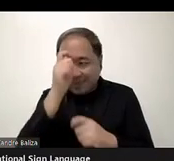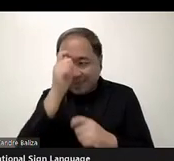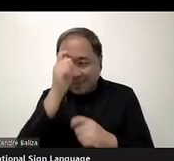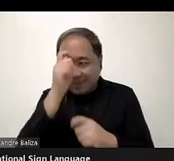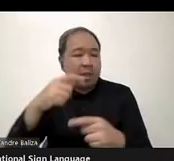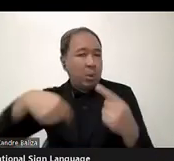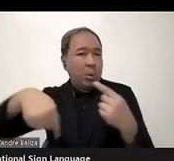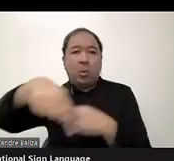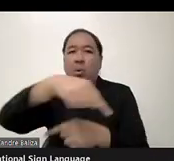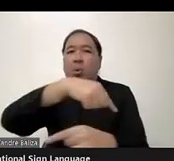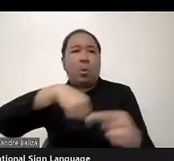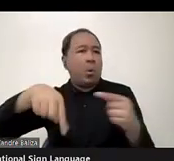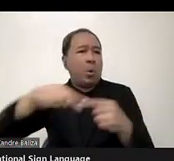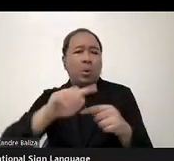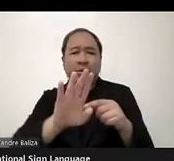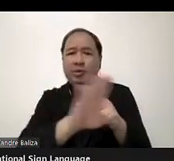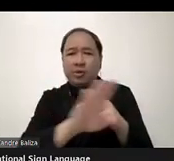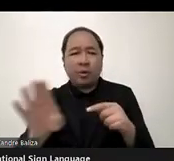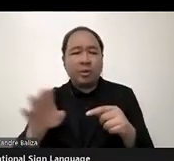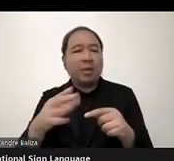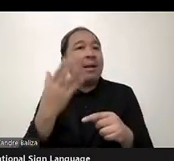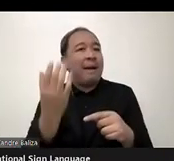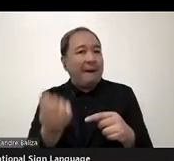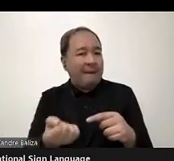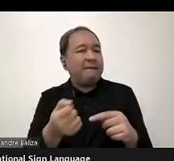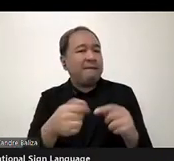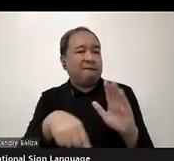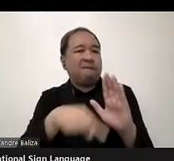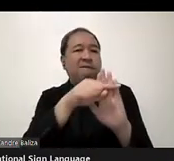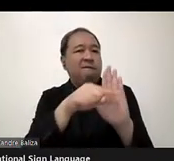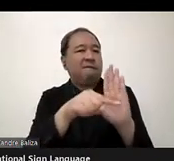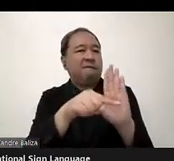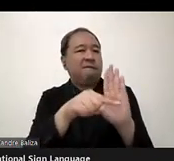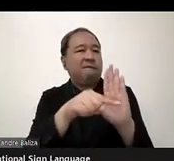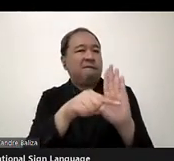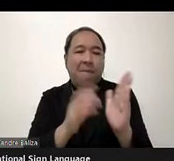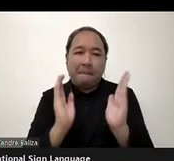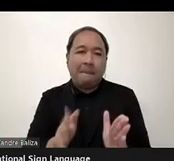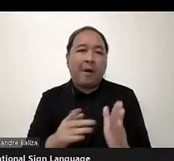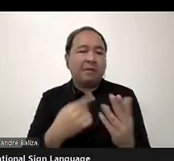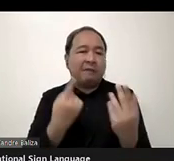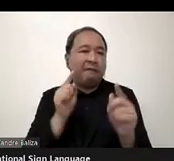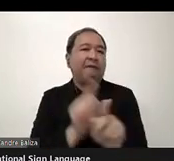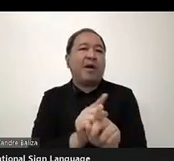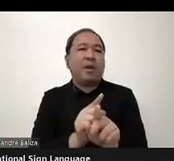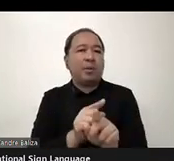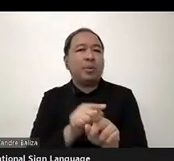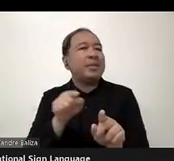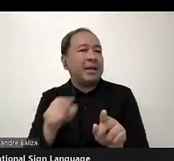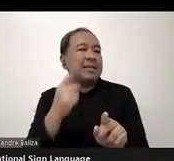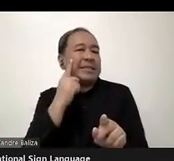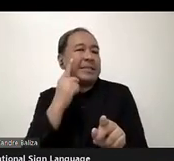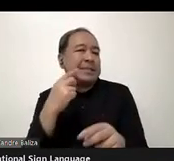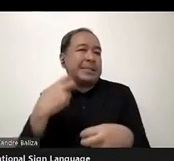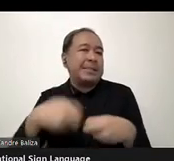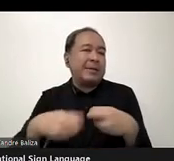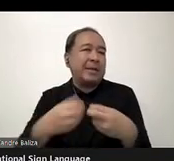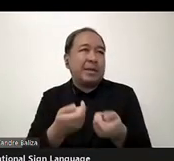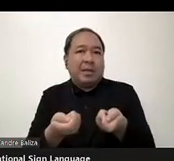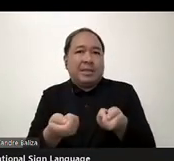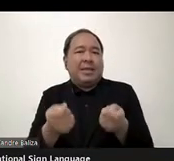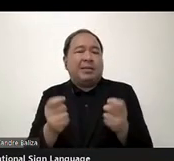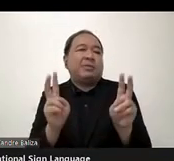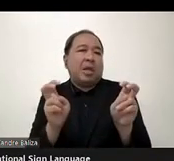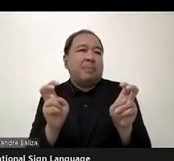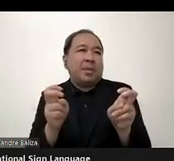to create a code of conduct, which has always been a touchy subject for dynamic coalitions because